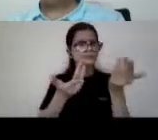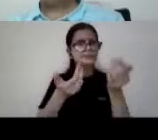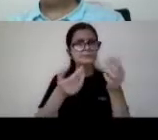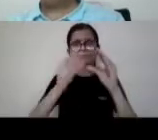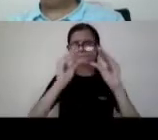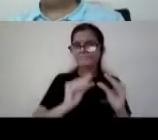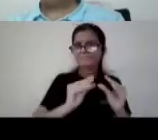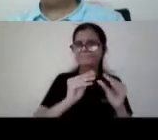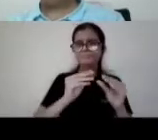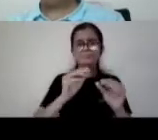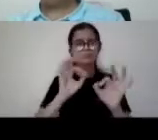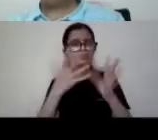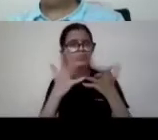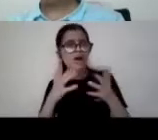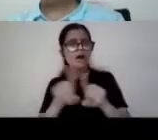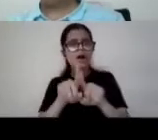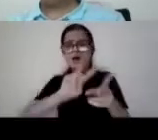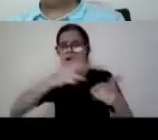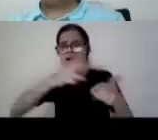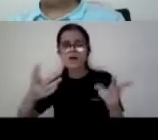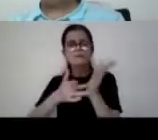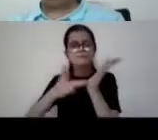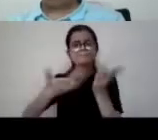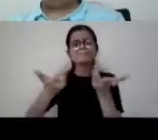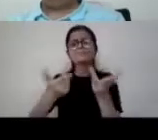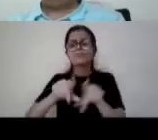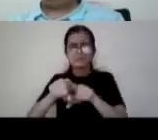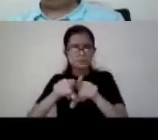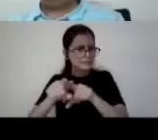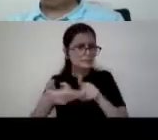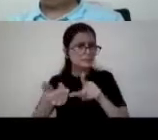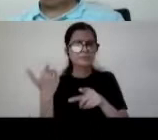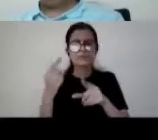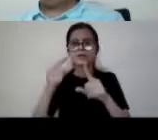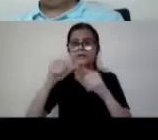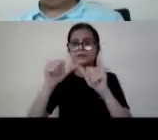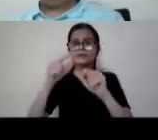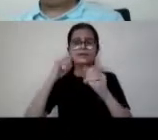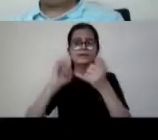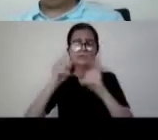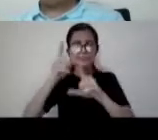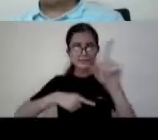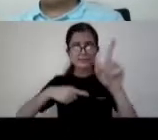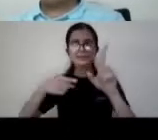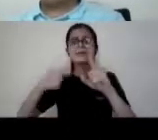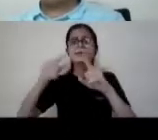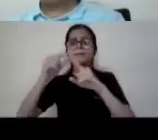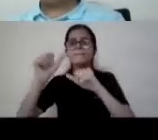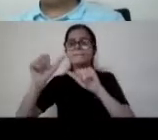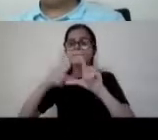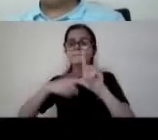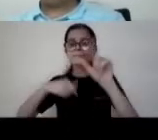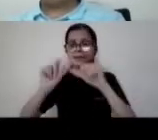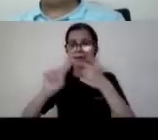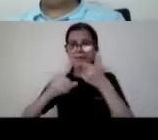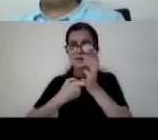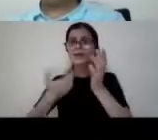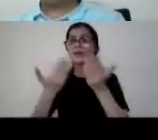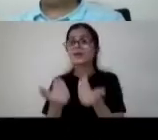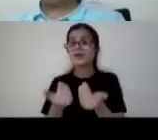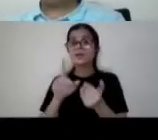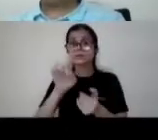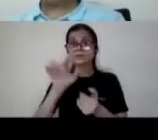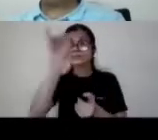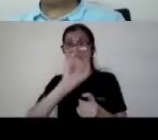these devices available in affordable cost like for example a daisy player uh is now available in 16 indian